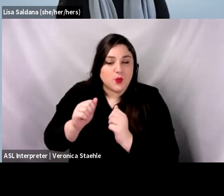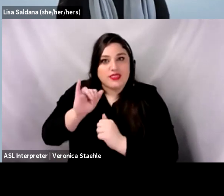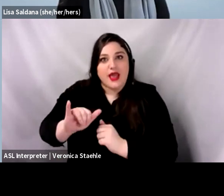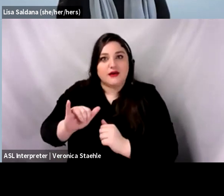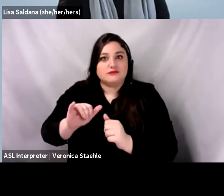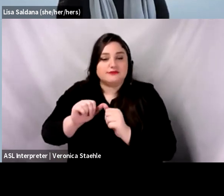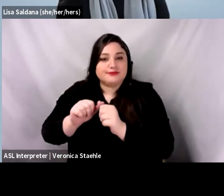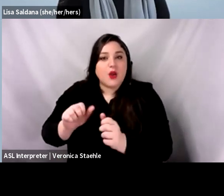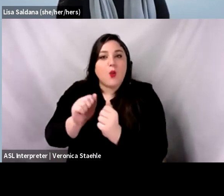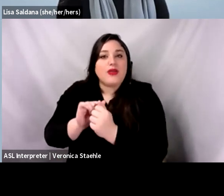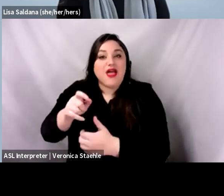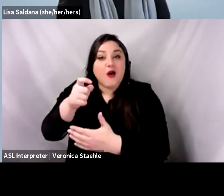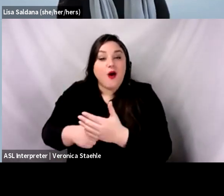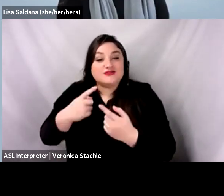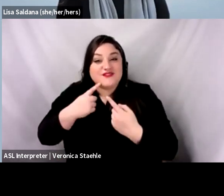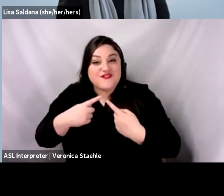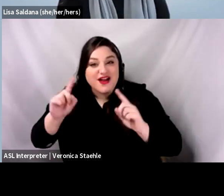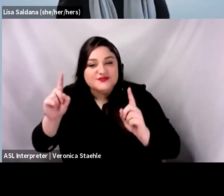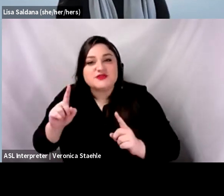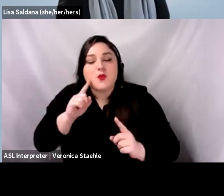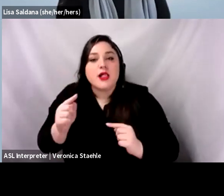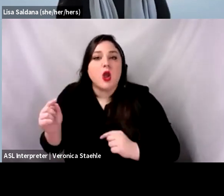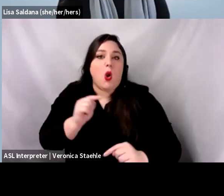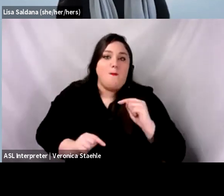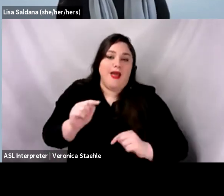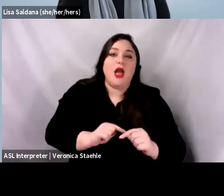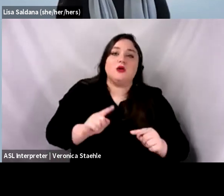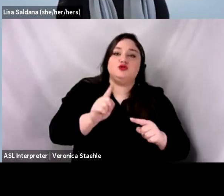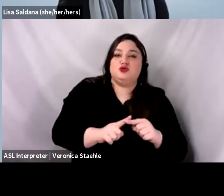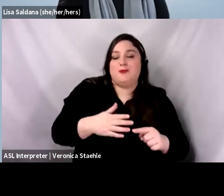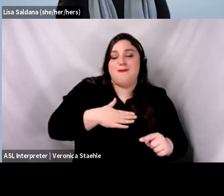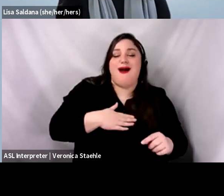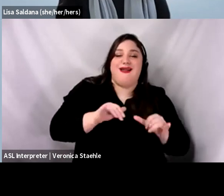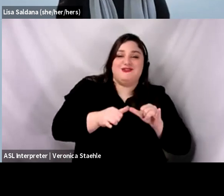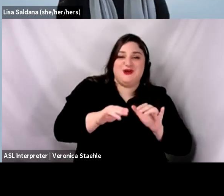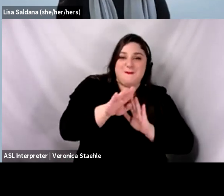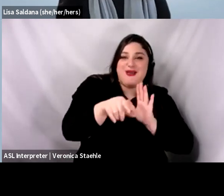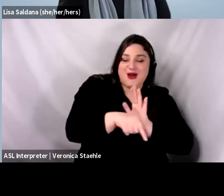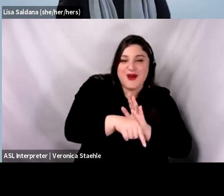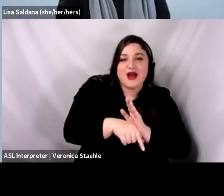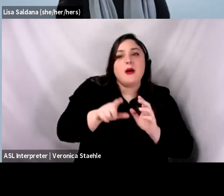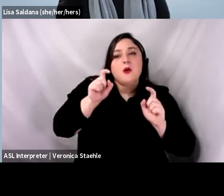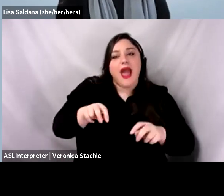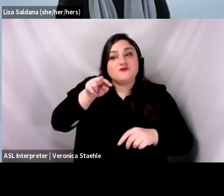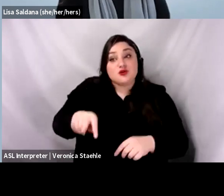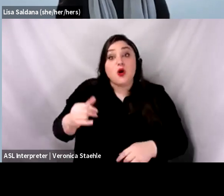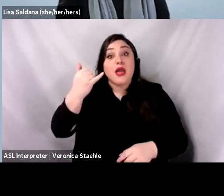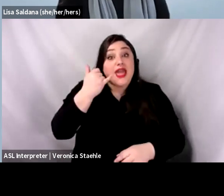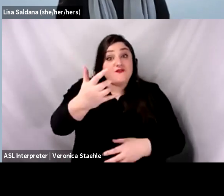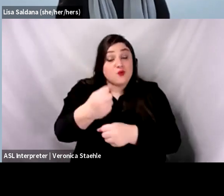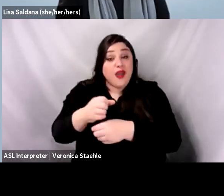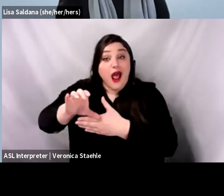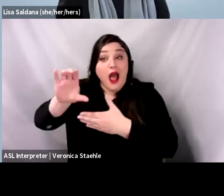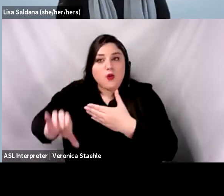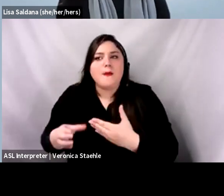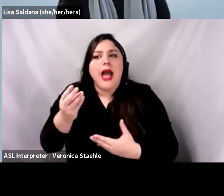you know, really goes all the way back to its roots in engineering is just about how much do you pay for a trade-off of any outcome. so if,